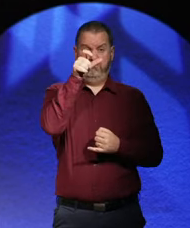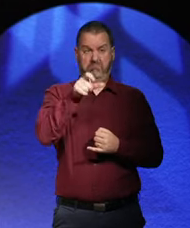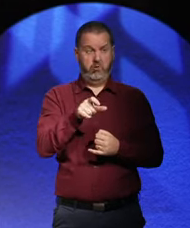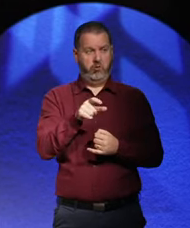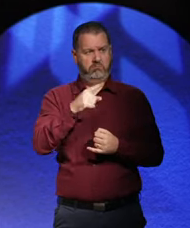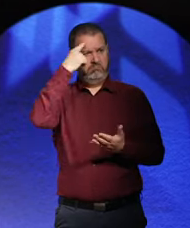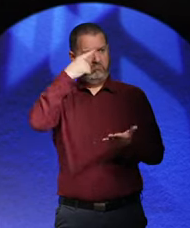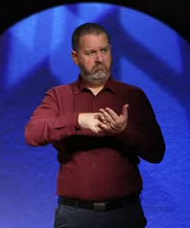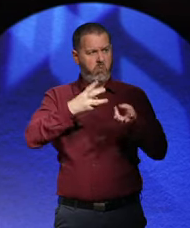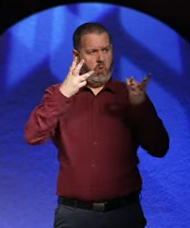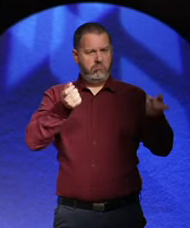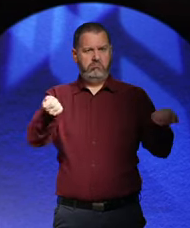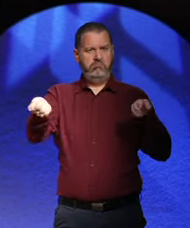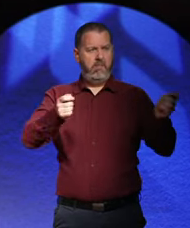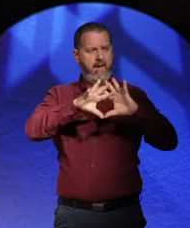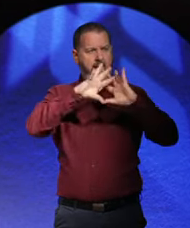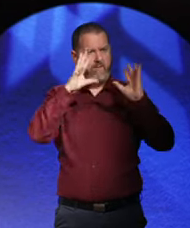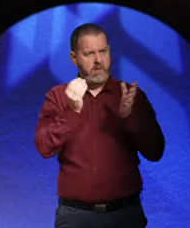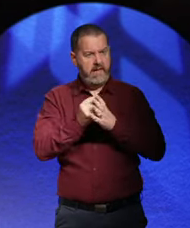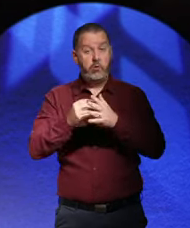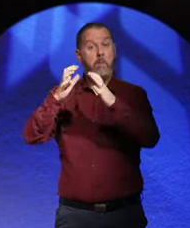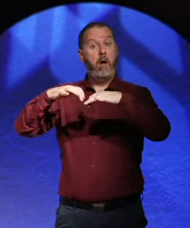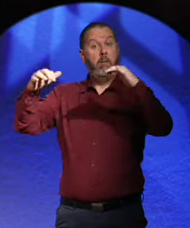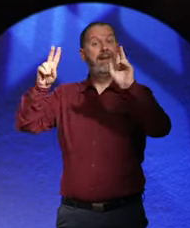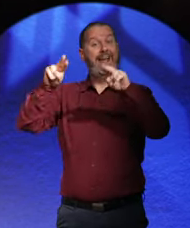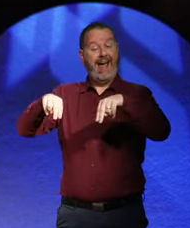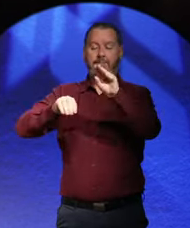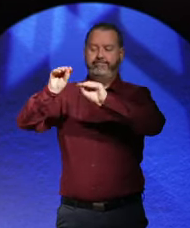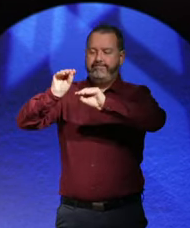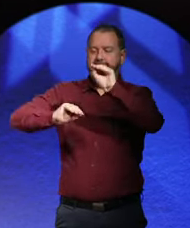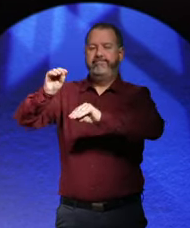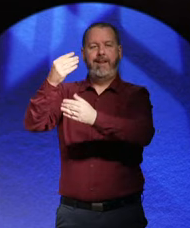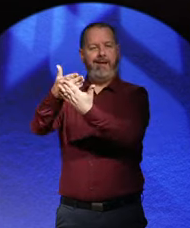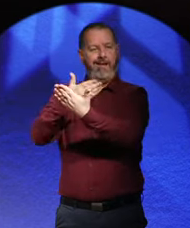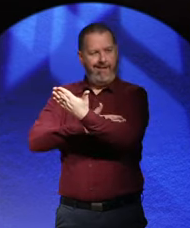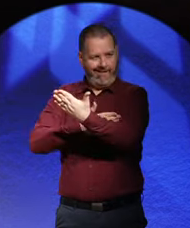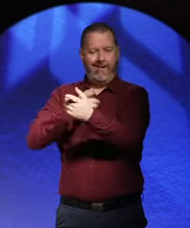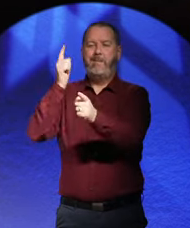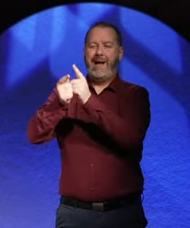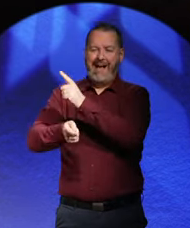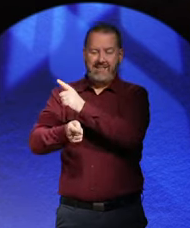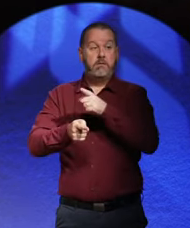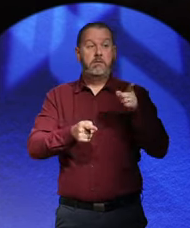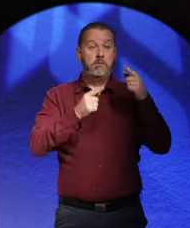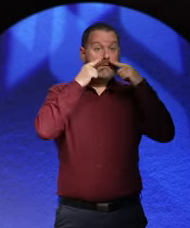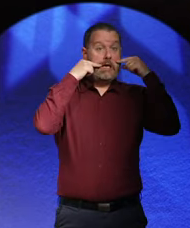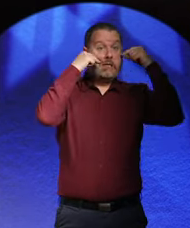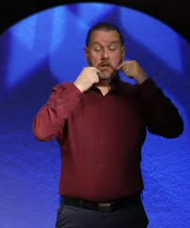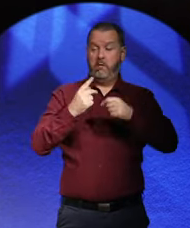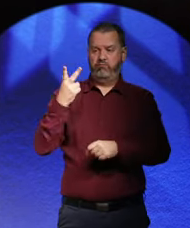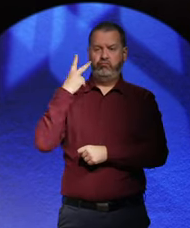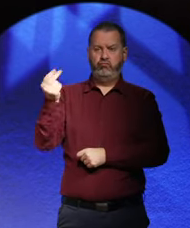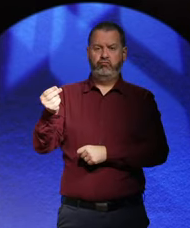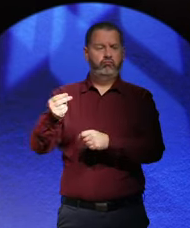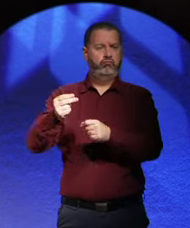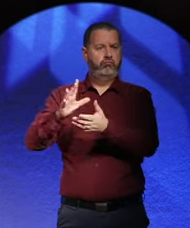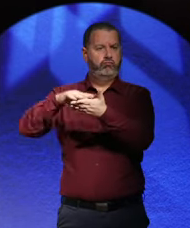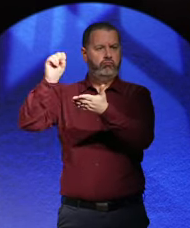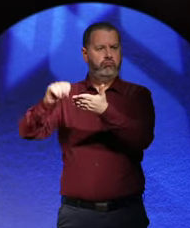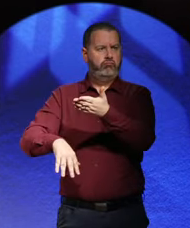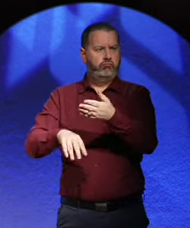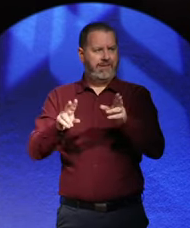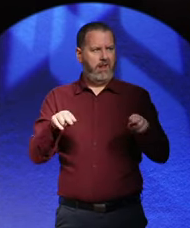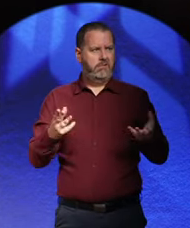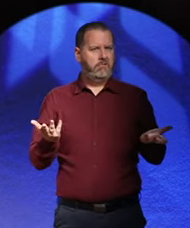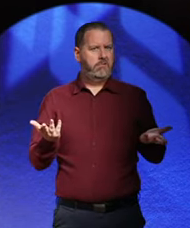over parliamentary legislation. So if parliament put through a law, he could, you know, he could get rid of it.